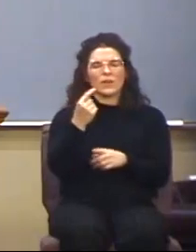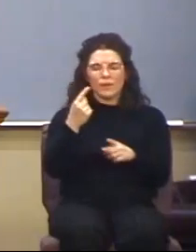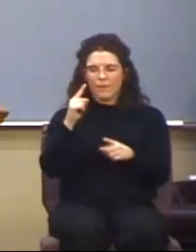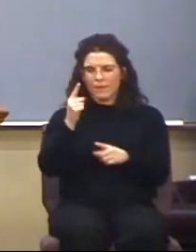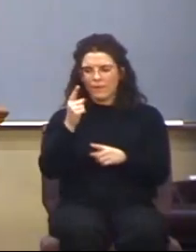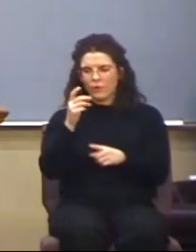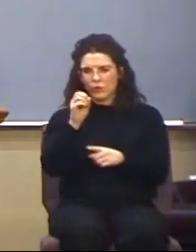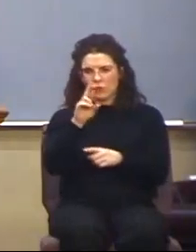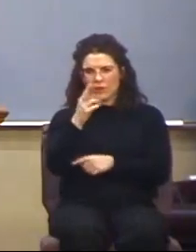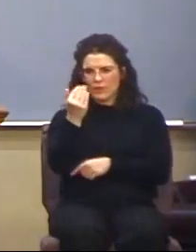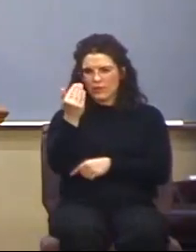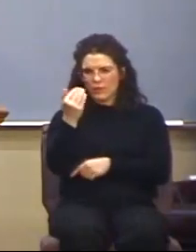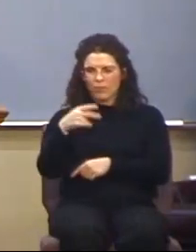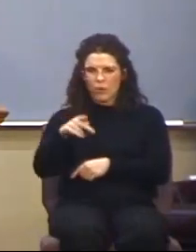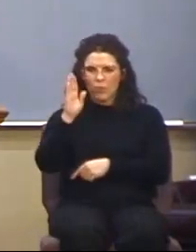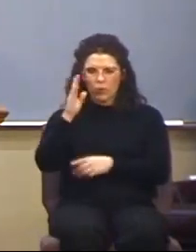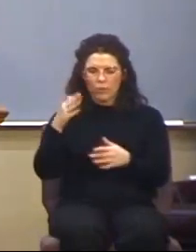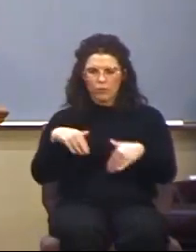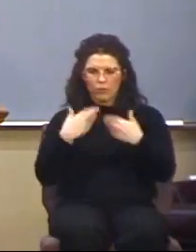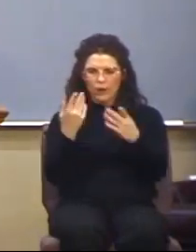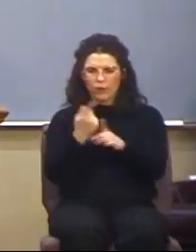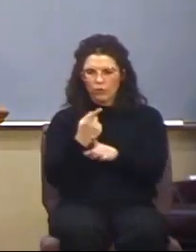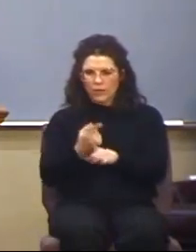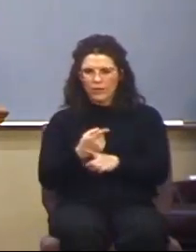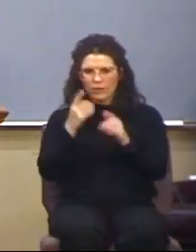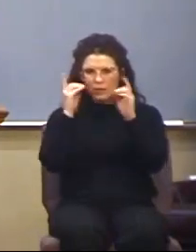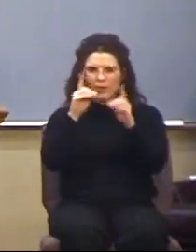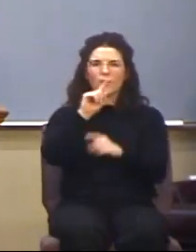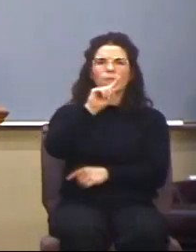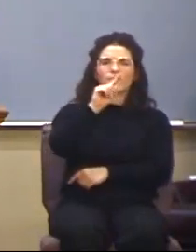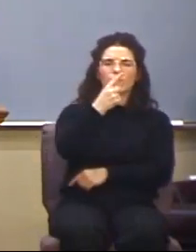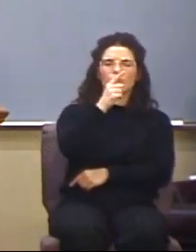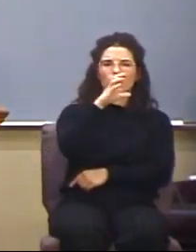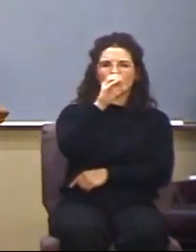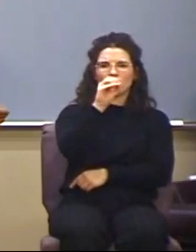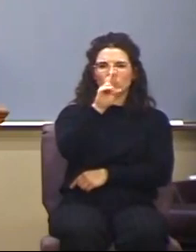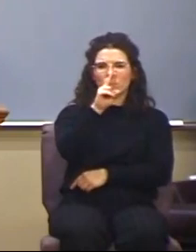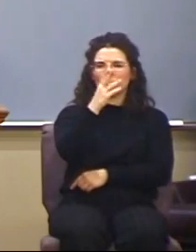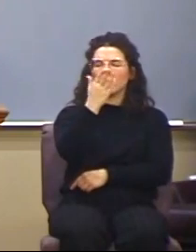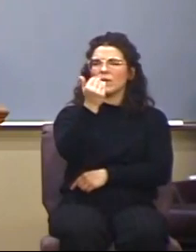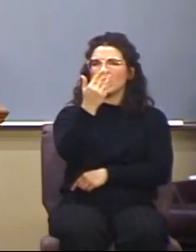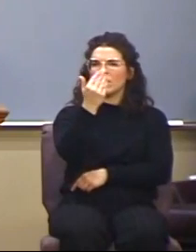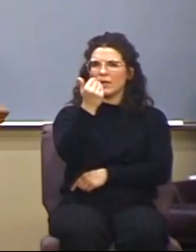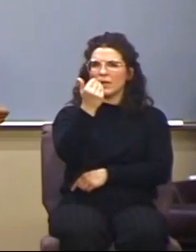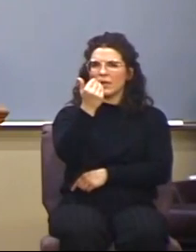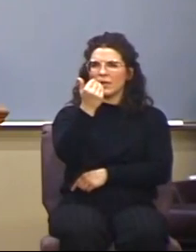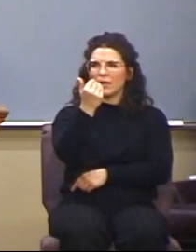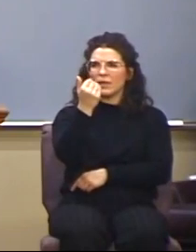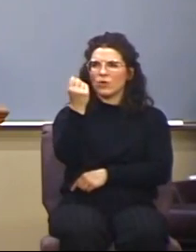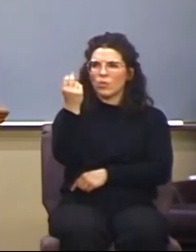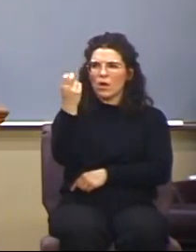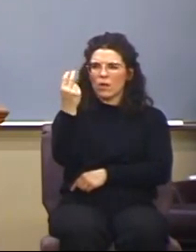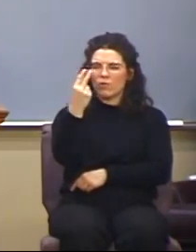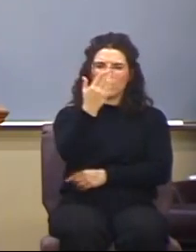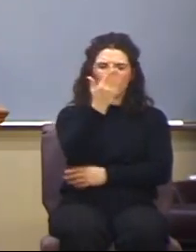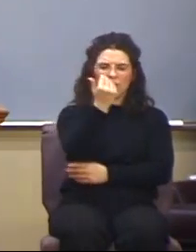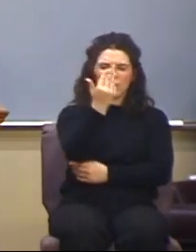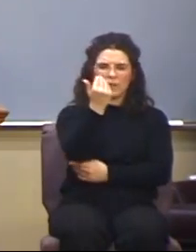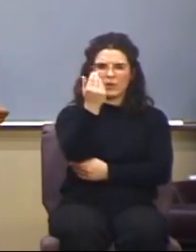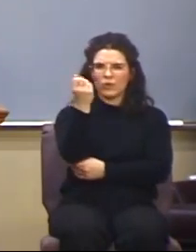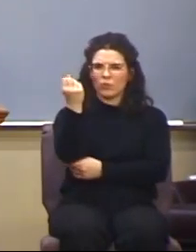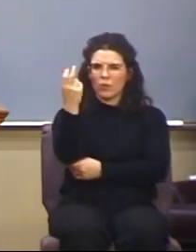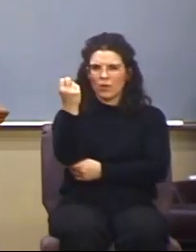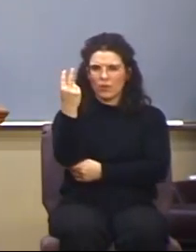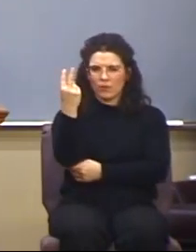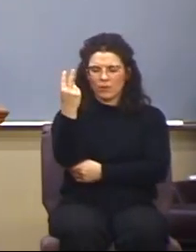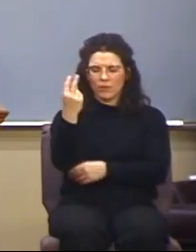he's going to provide corrective doctrine. We understand that. 1 Corinthians chapter 15 notice there at verse 12. 1 Corinthians 15 verse